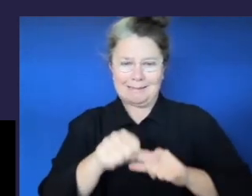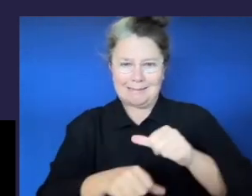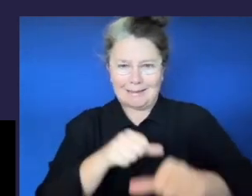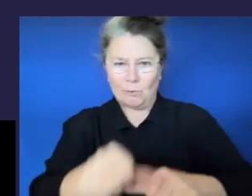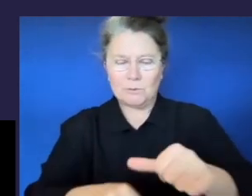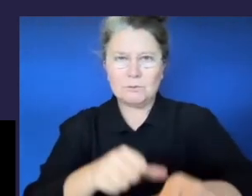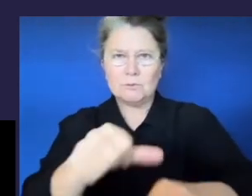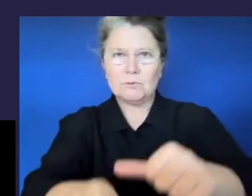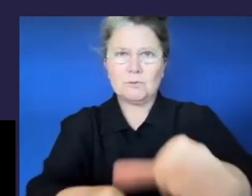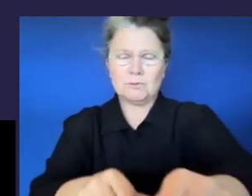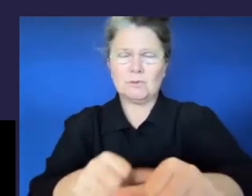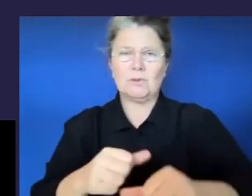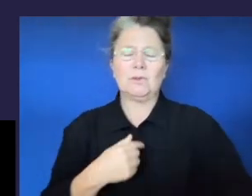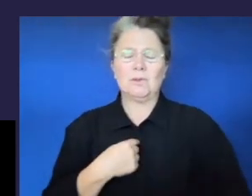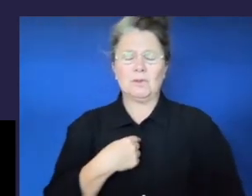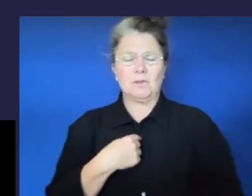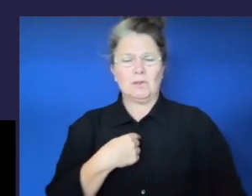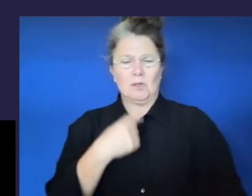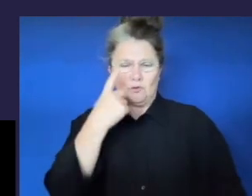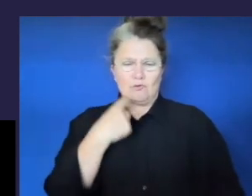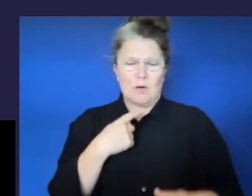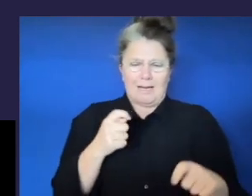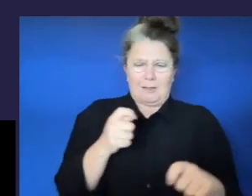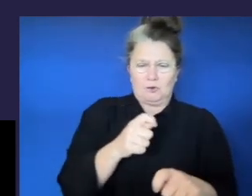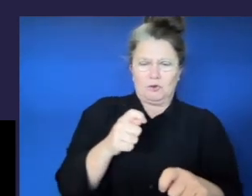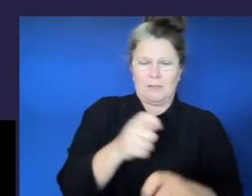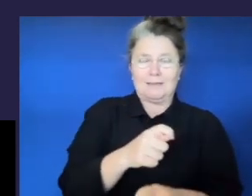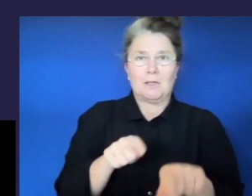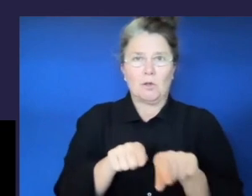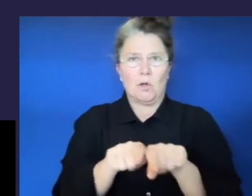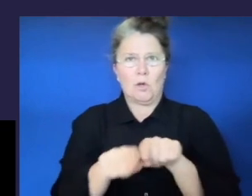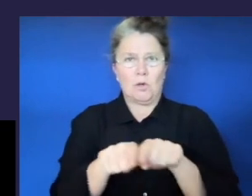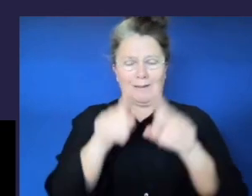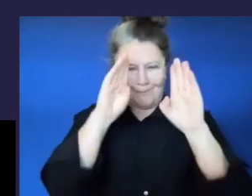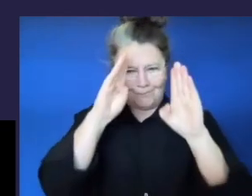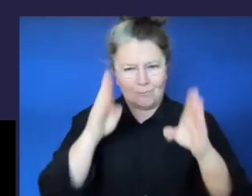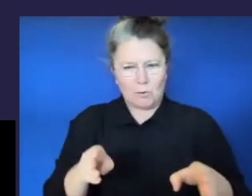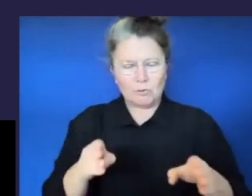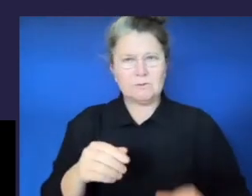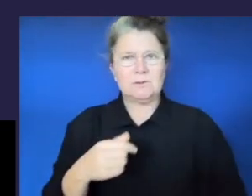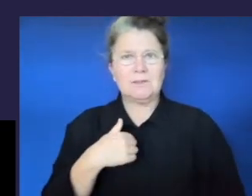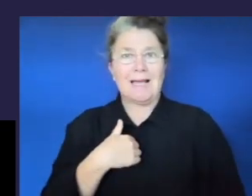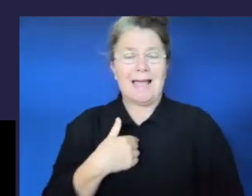priorities to adjust the learning focus and aligning individual learning goals.